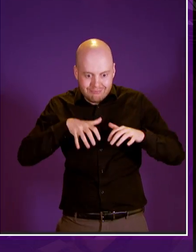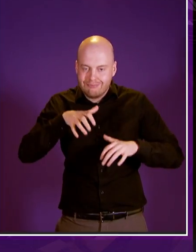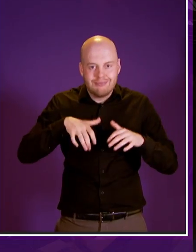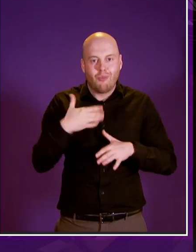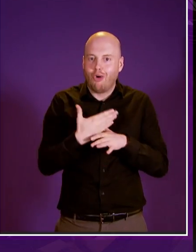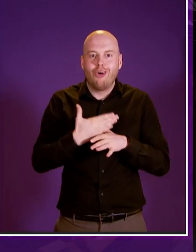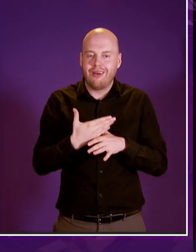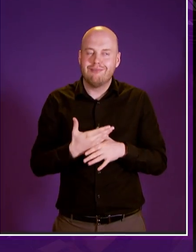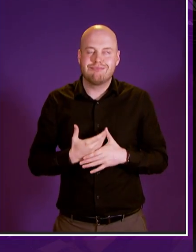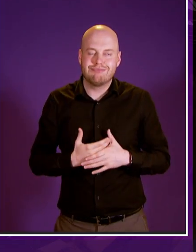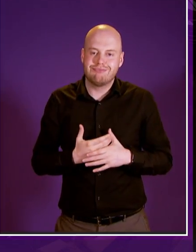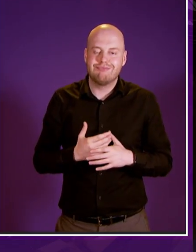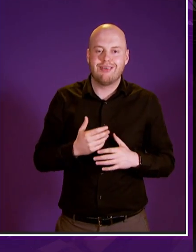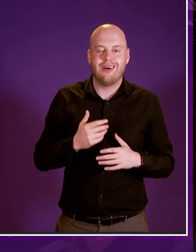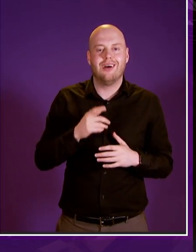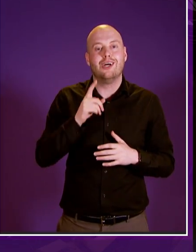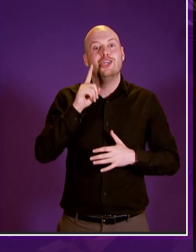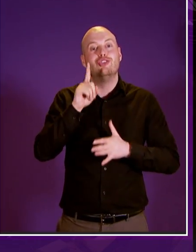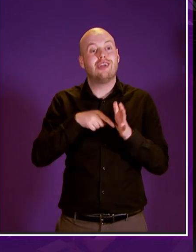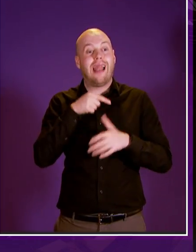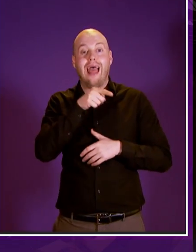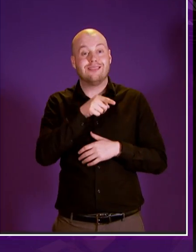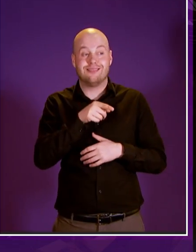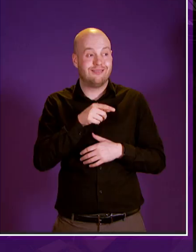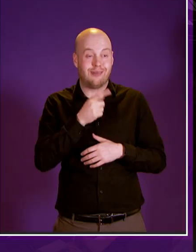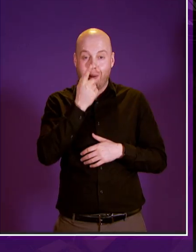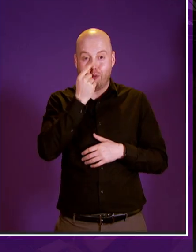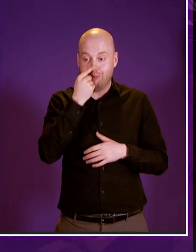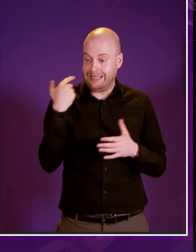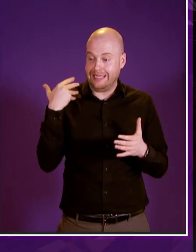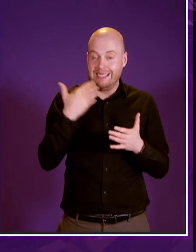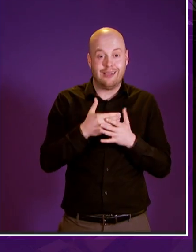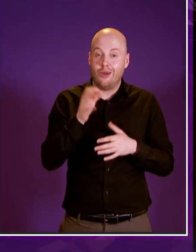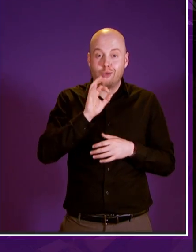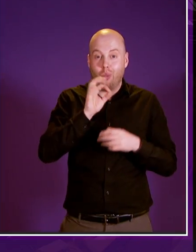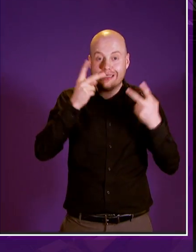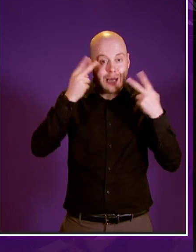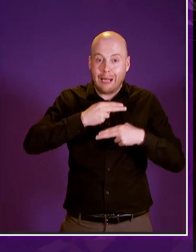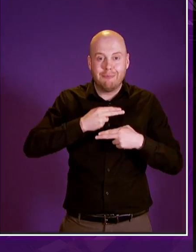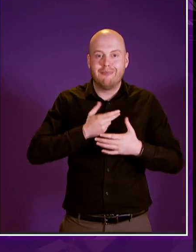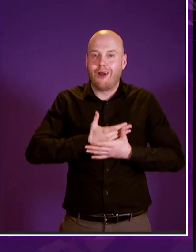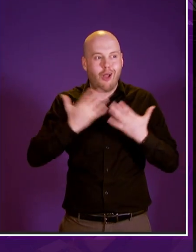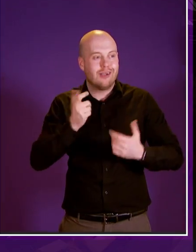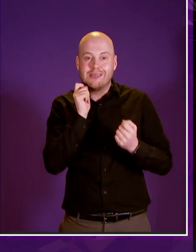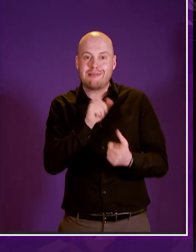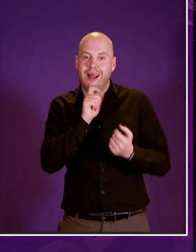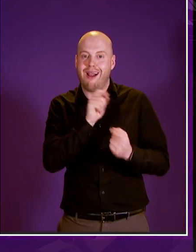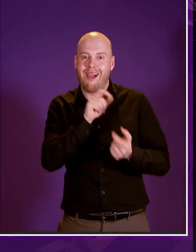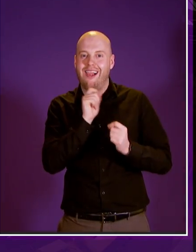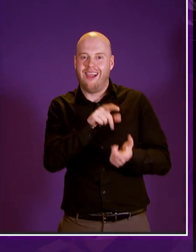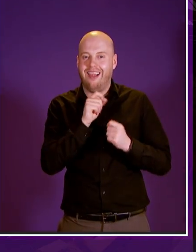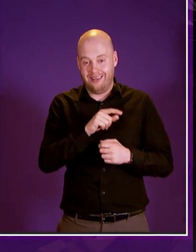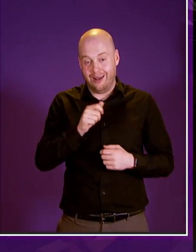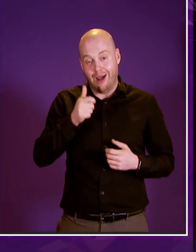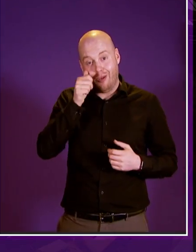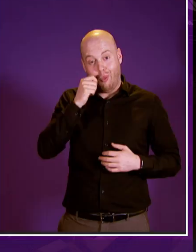um i'm guessing that jeanette probably hasn't slept very much in the last few days at all but the amount of emails that i have had and i know that she's